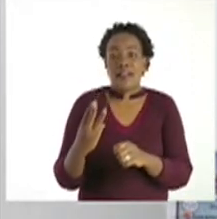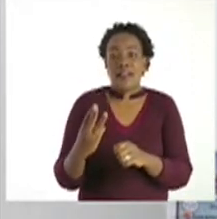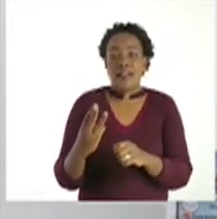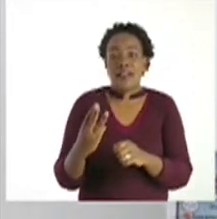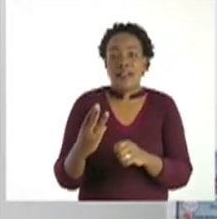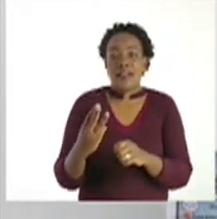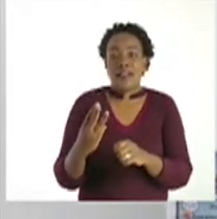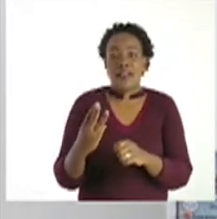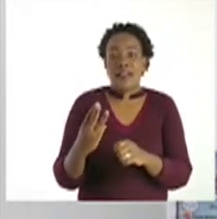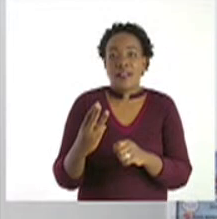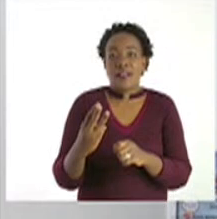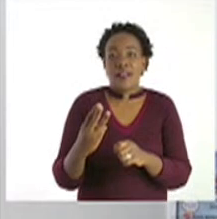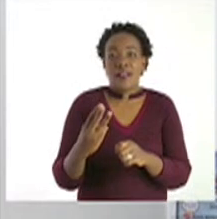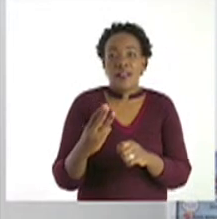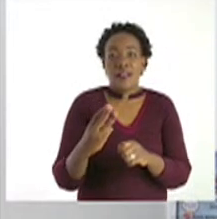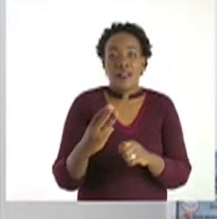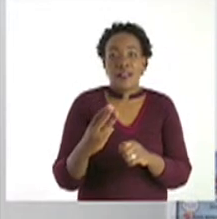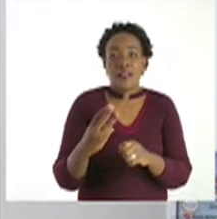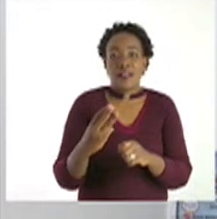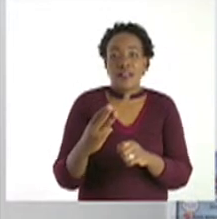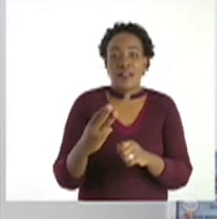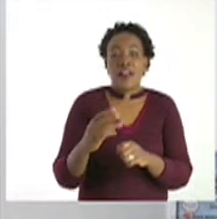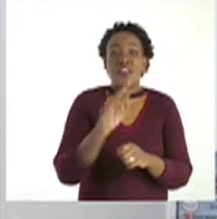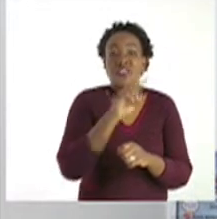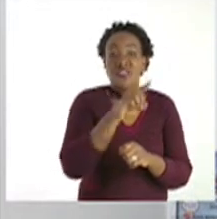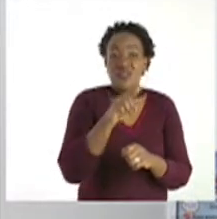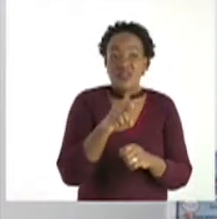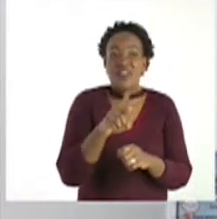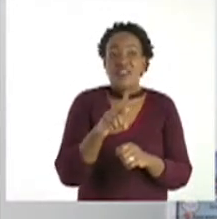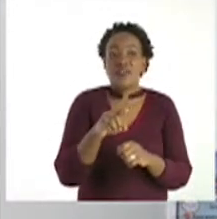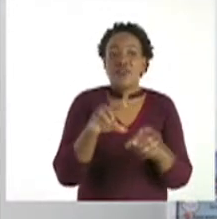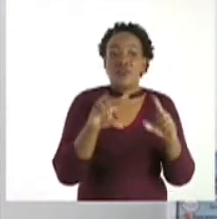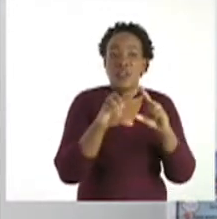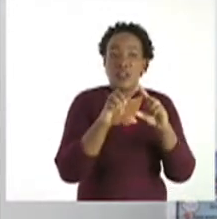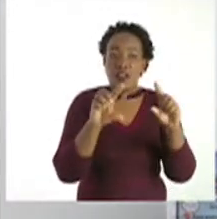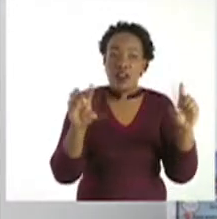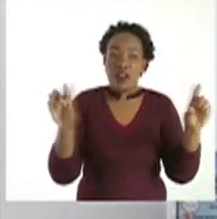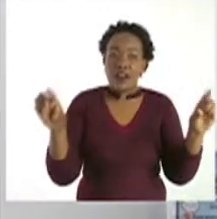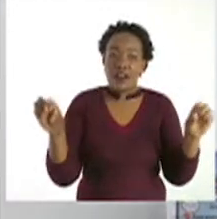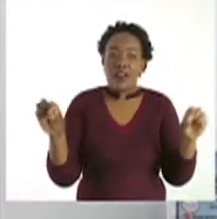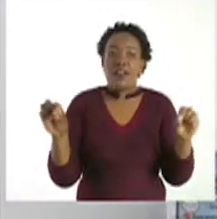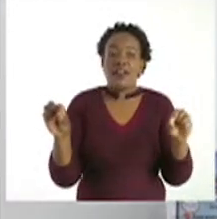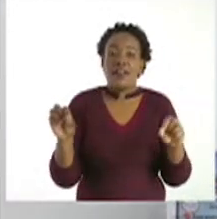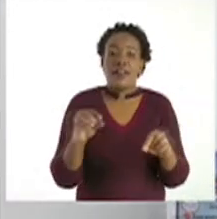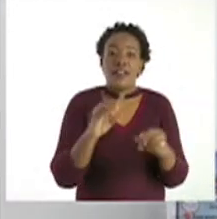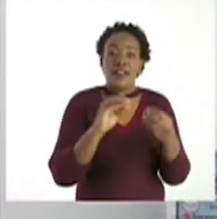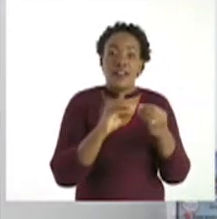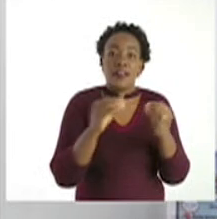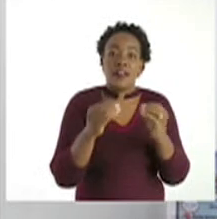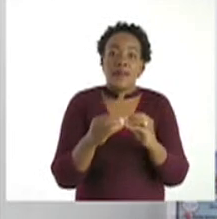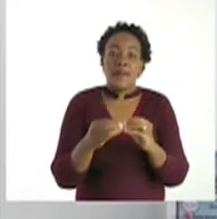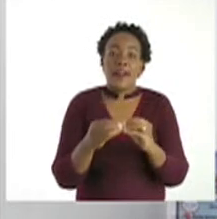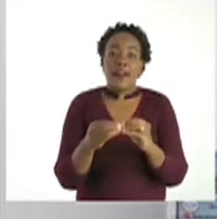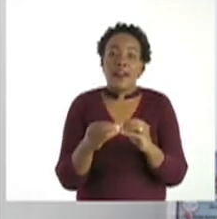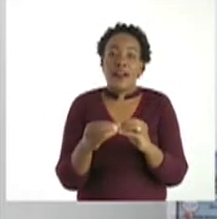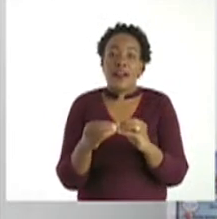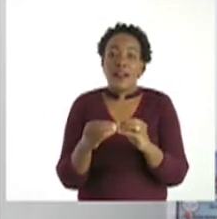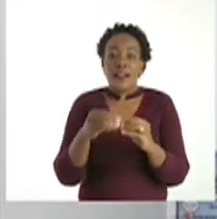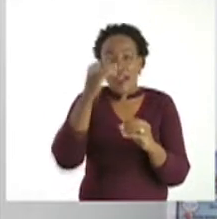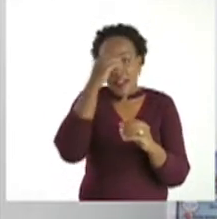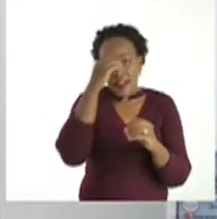So this will be your number. And don't forget to put the line. So this is